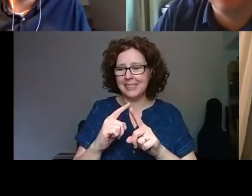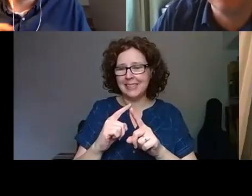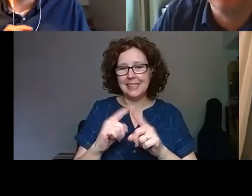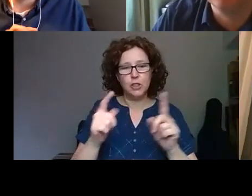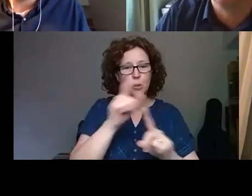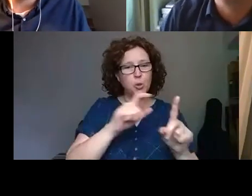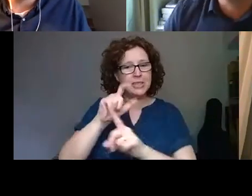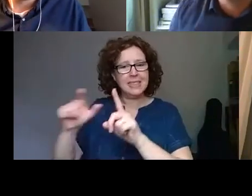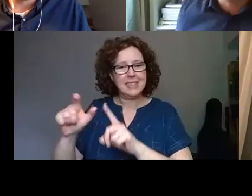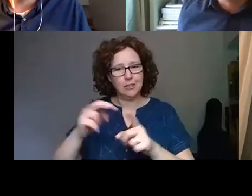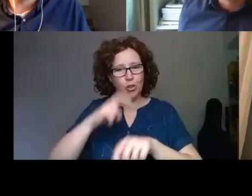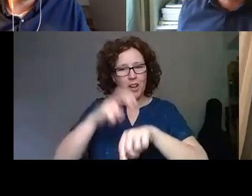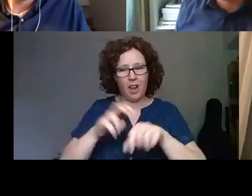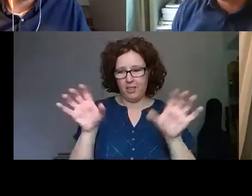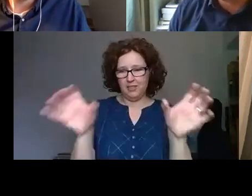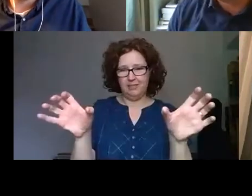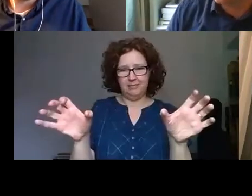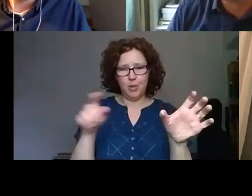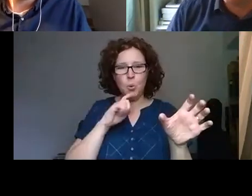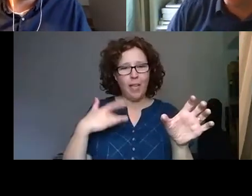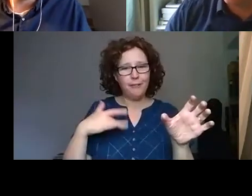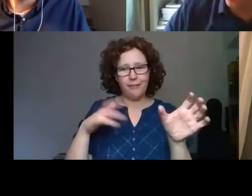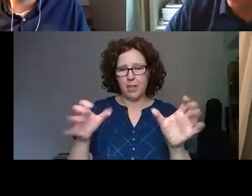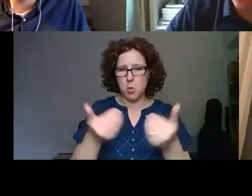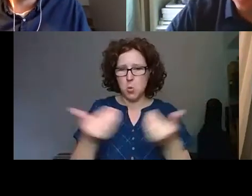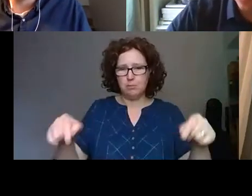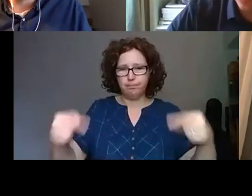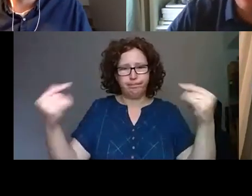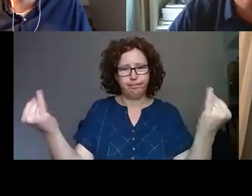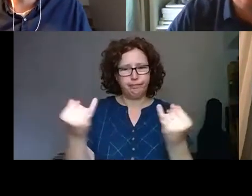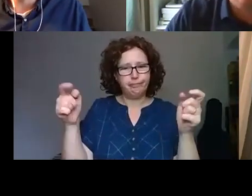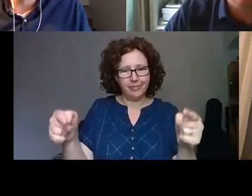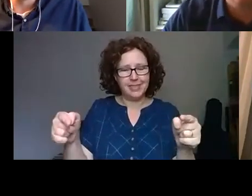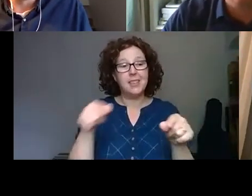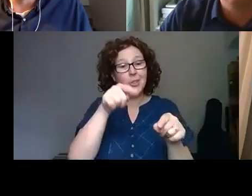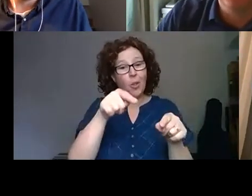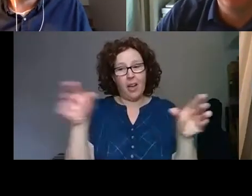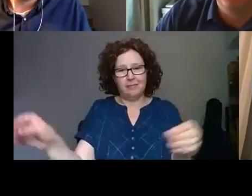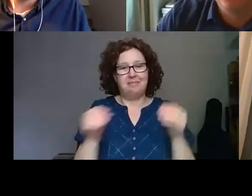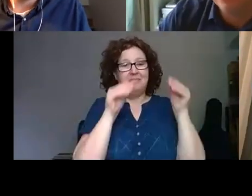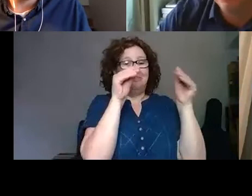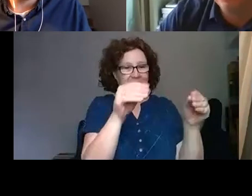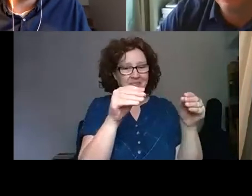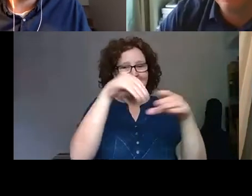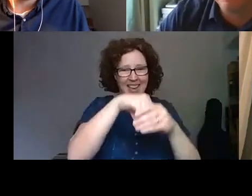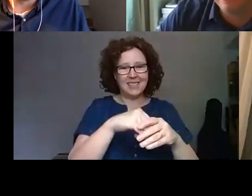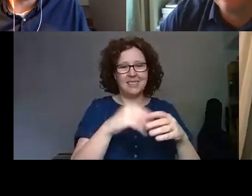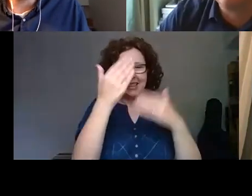And that is a key feature of that exhibition. So that's been recreated and sits in the heart of that exhibition. And there's a new interactive